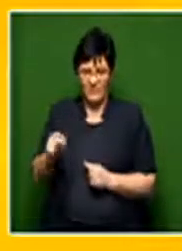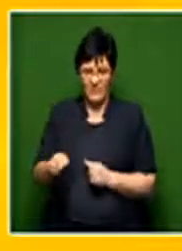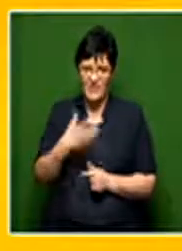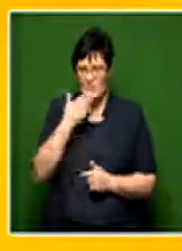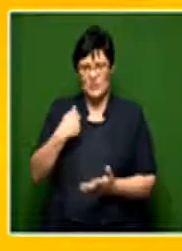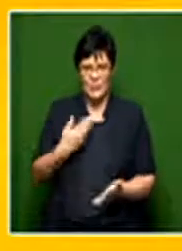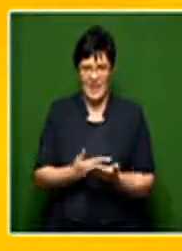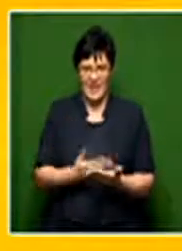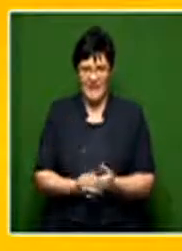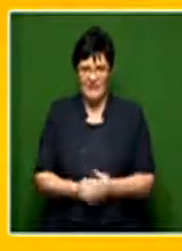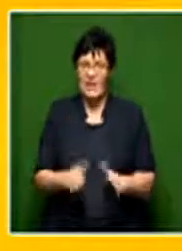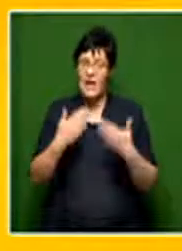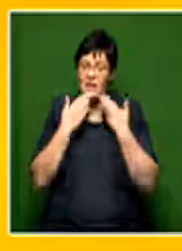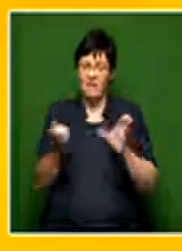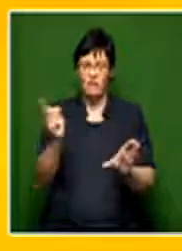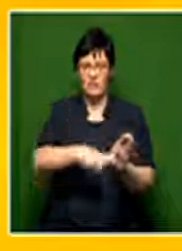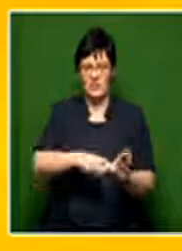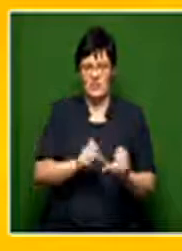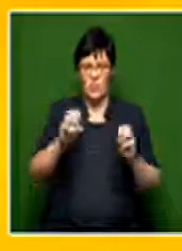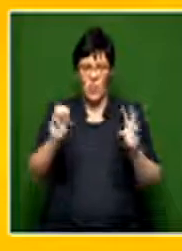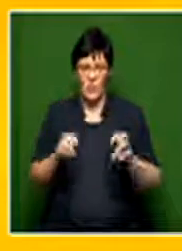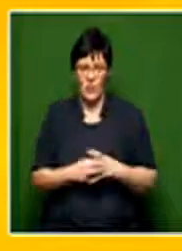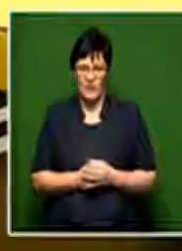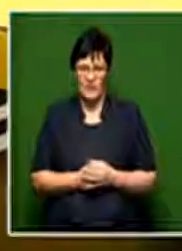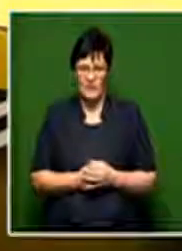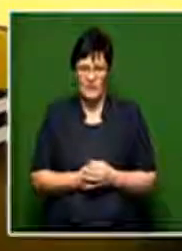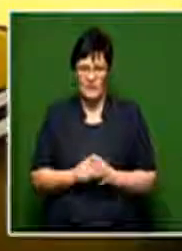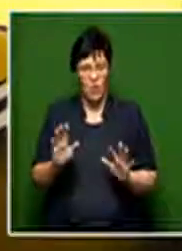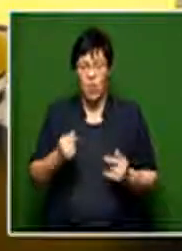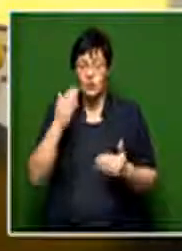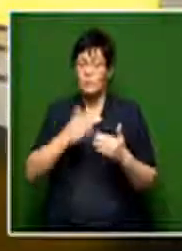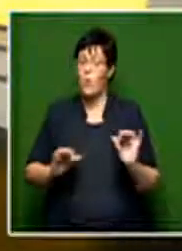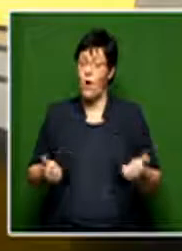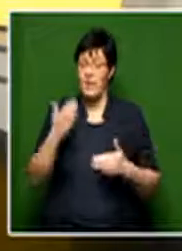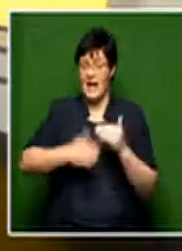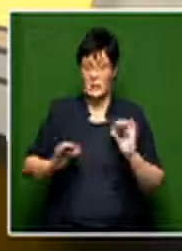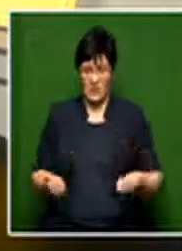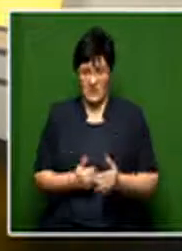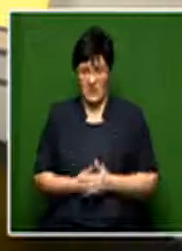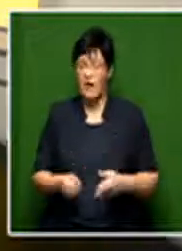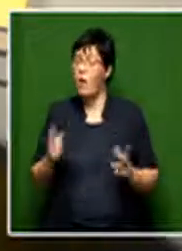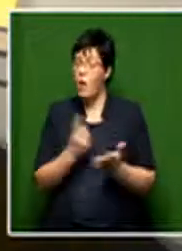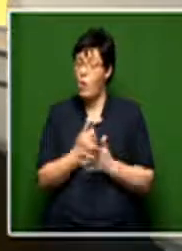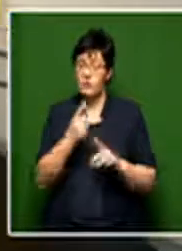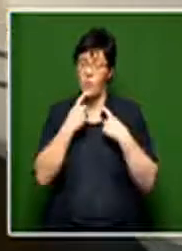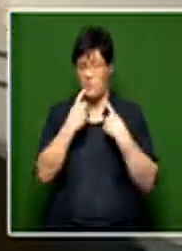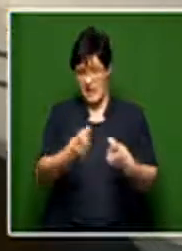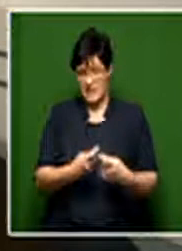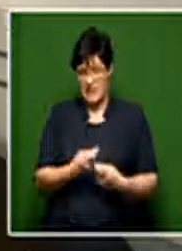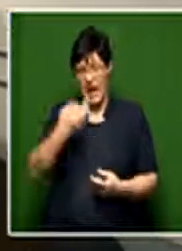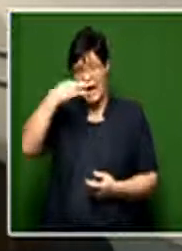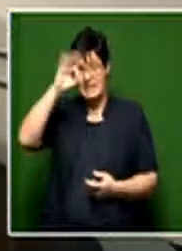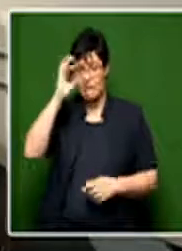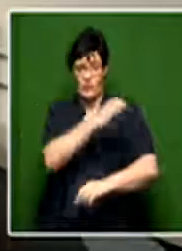best as we possibly can. Thanks for joining us. Wow. Yeah. All's well that ends well. hope so. tell you what. hope so. We always complain when